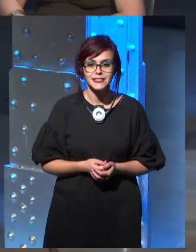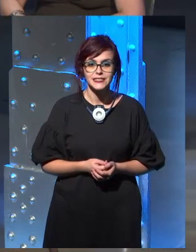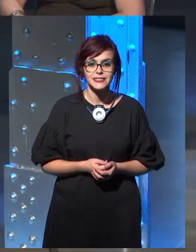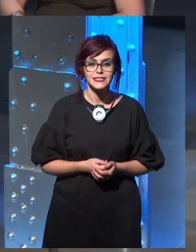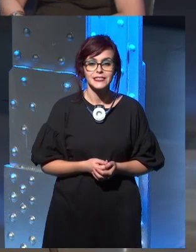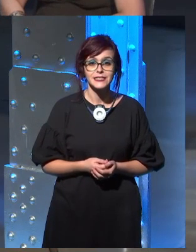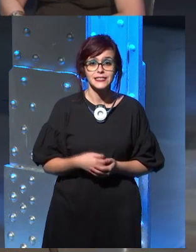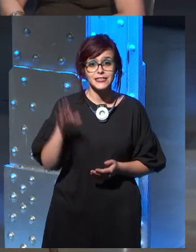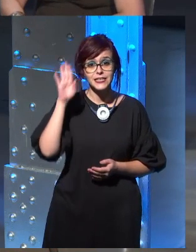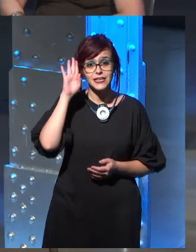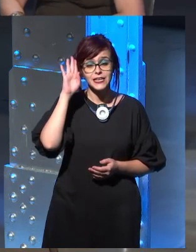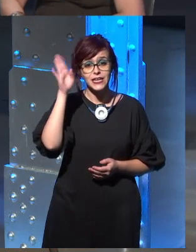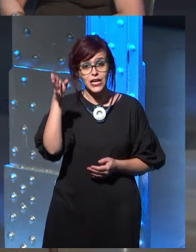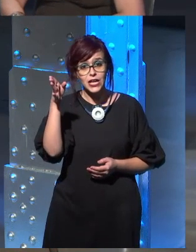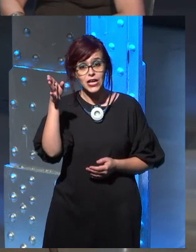Hello.